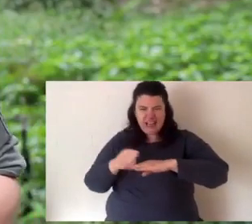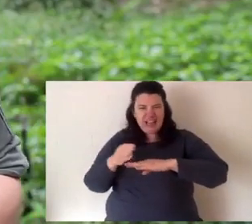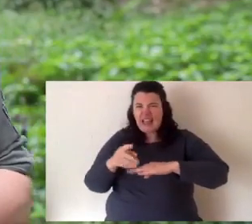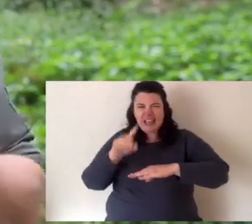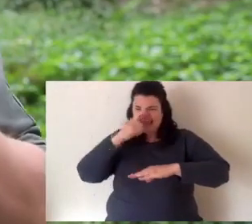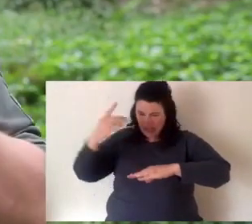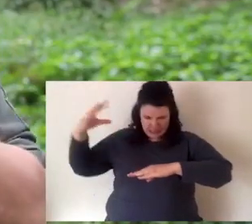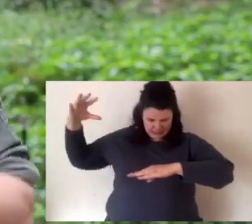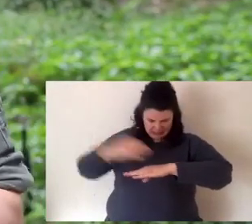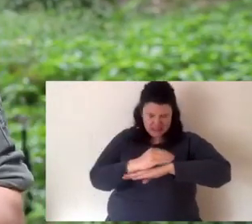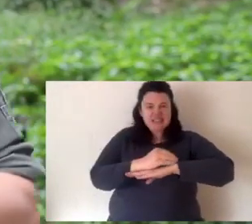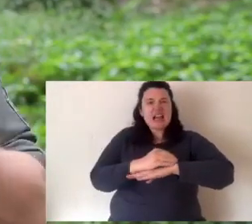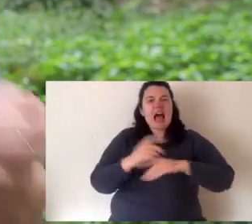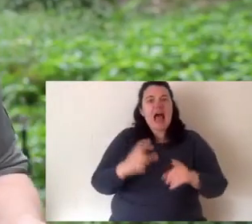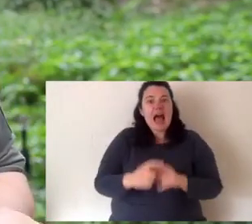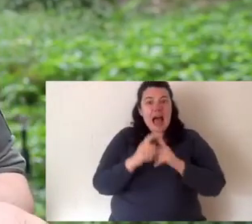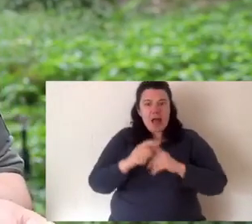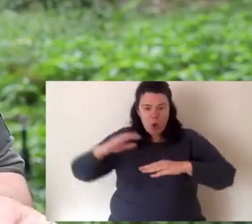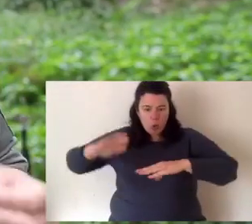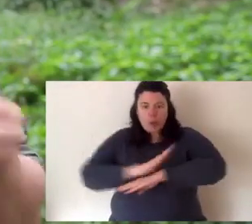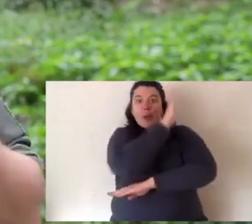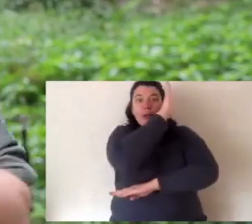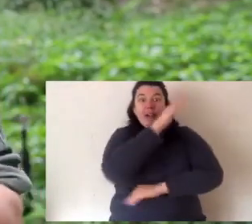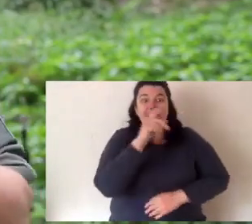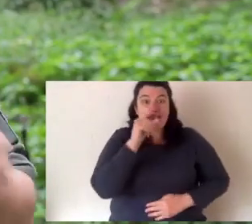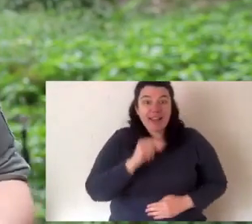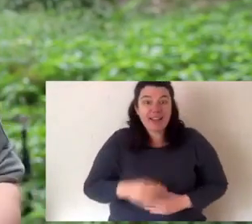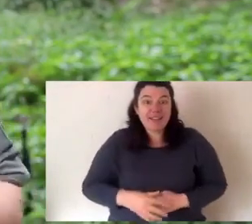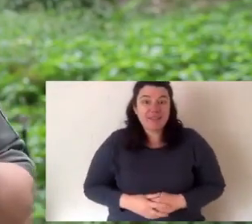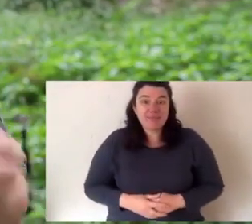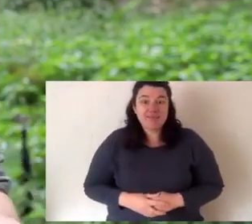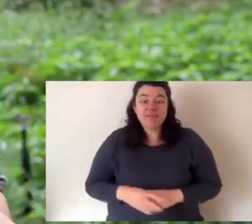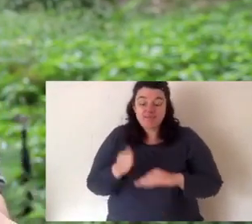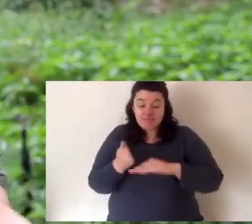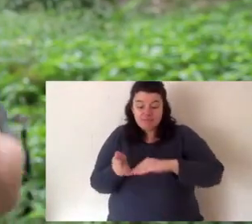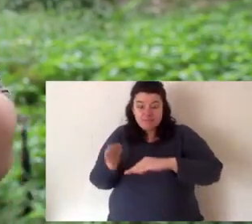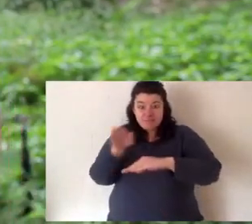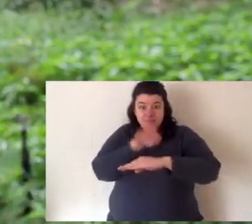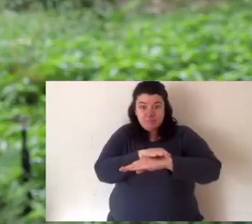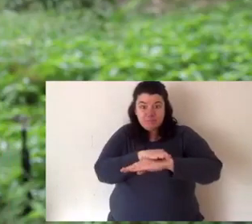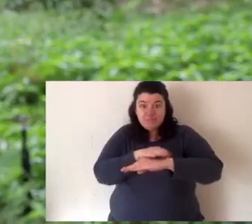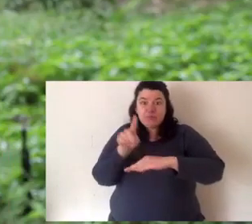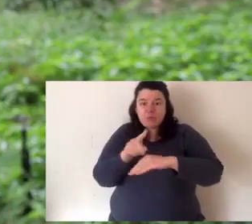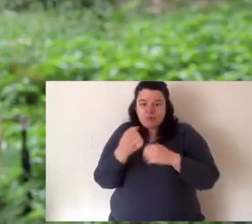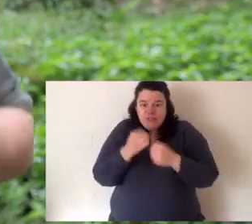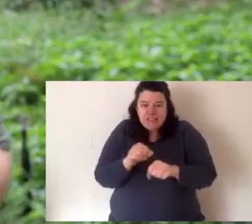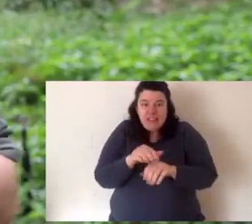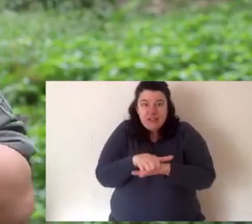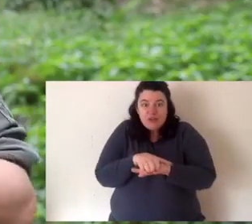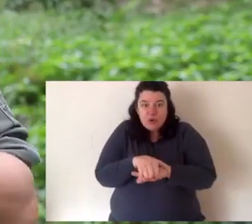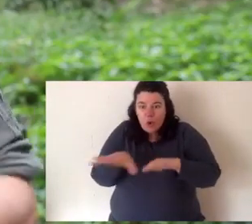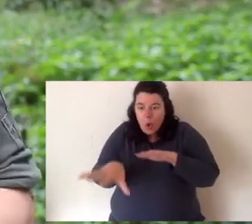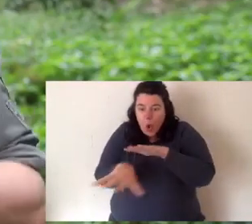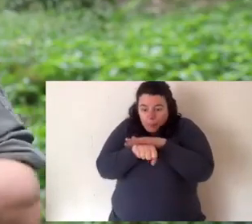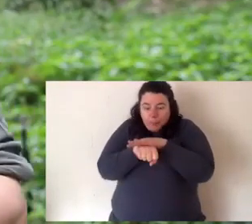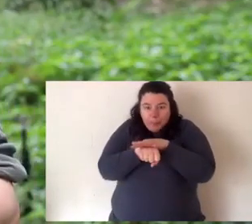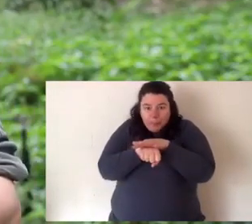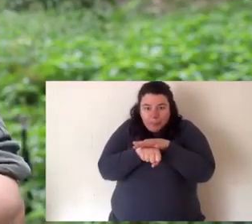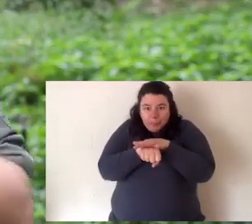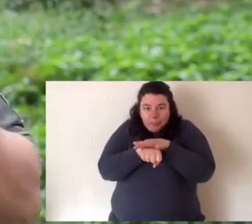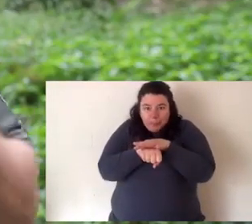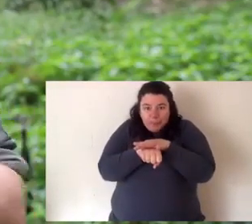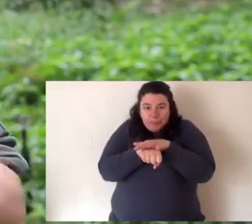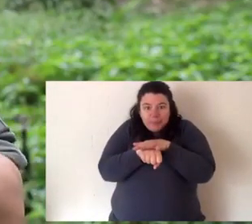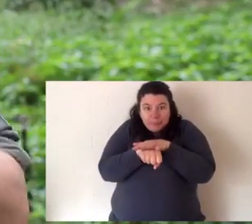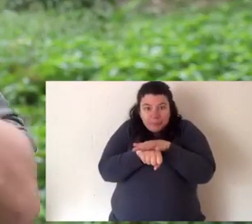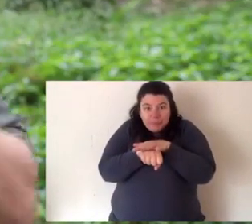slippery. The shell is then used to protect the turtle if it's exposed. So the turtle pulls into its shell, like I'm sure we've all seen.